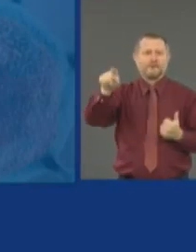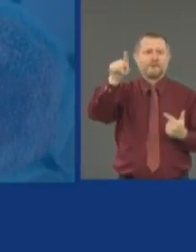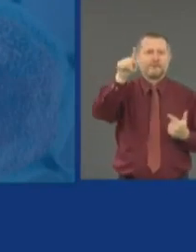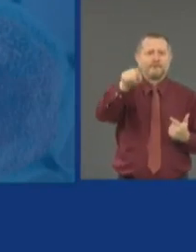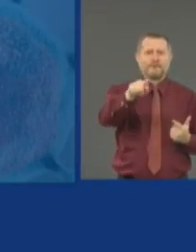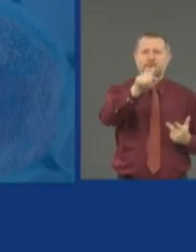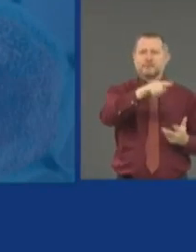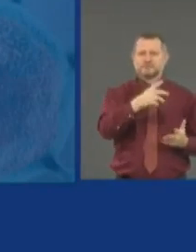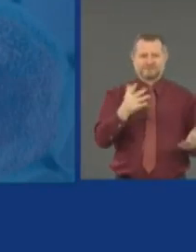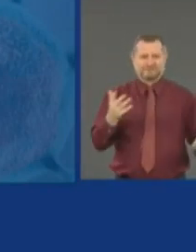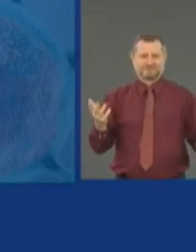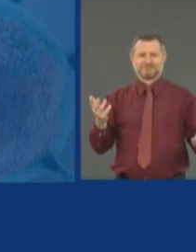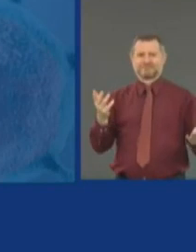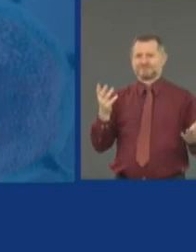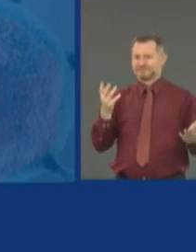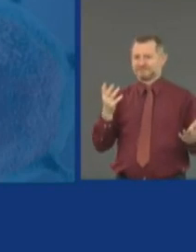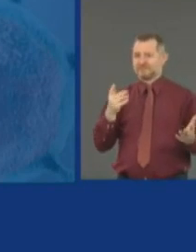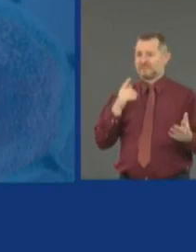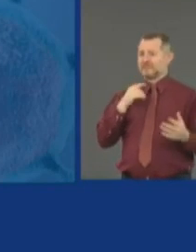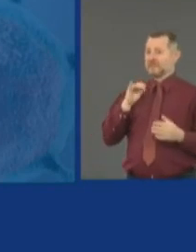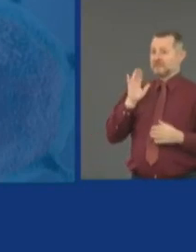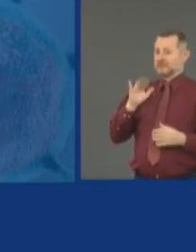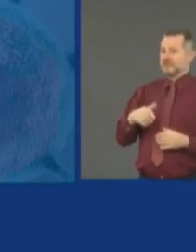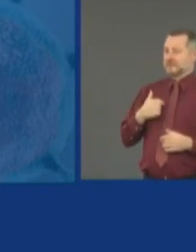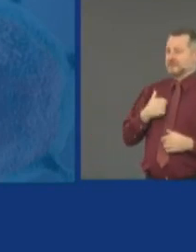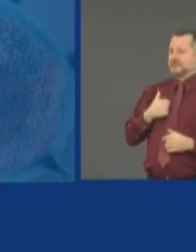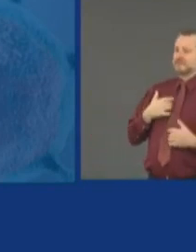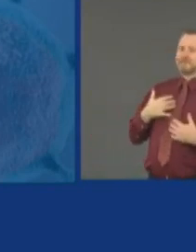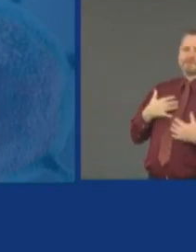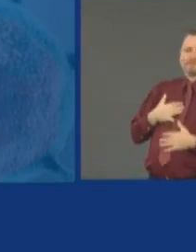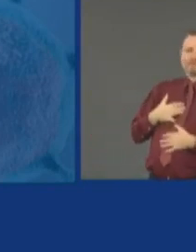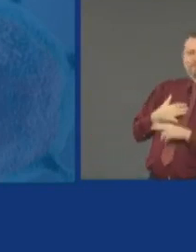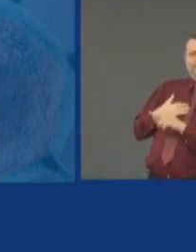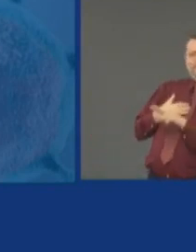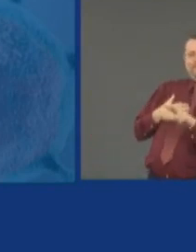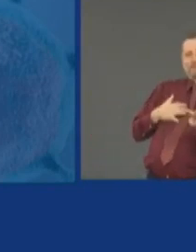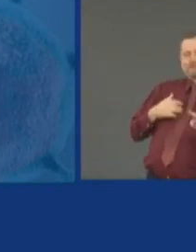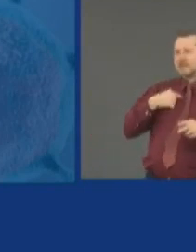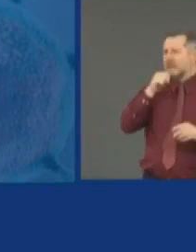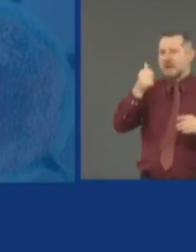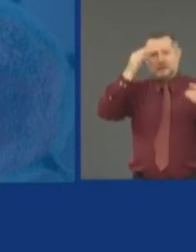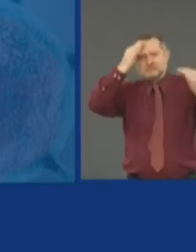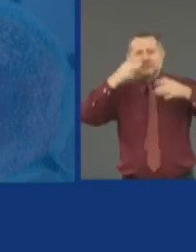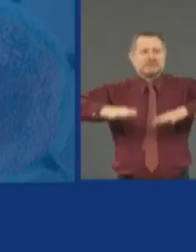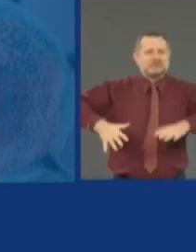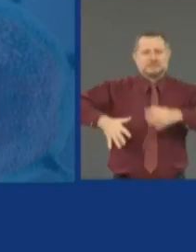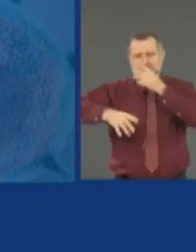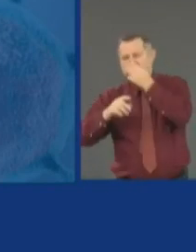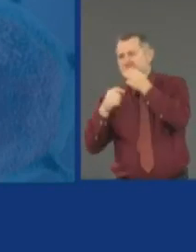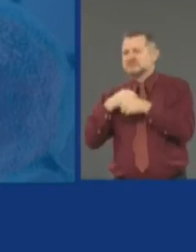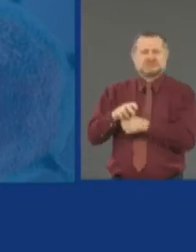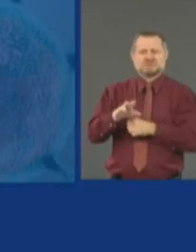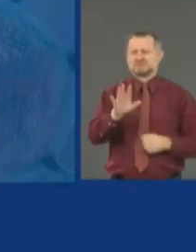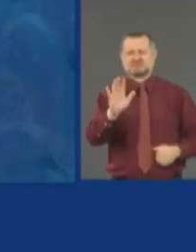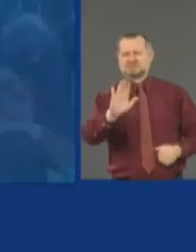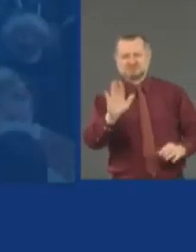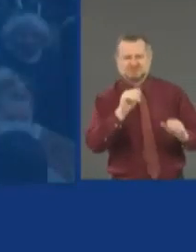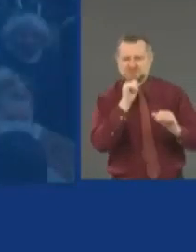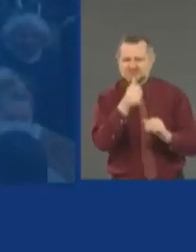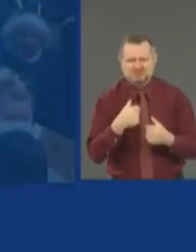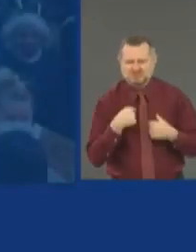So, I'm not a nervous Nelly. I just read the numbers.